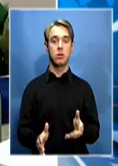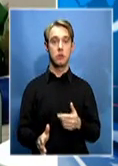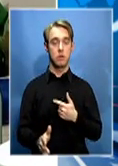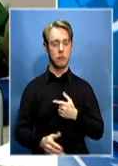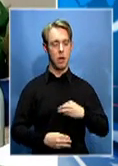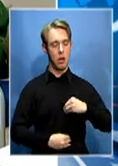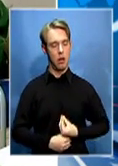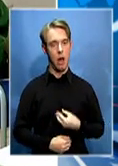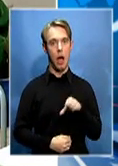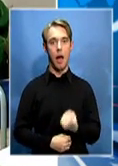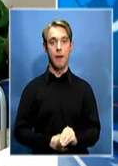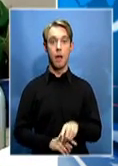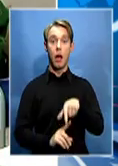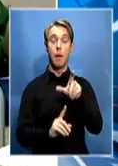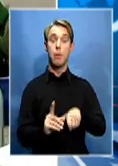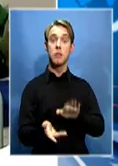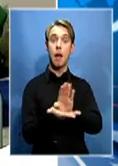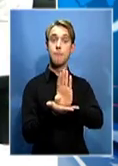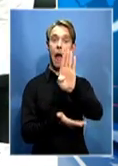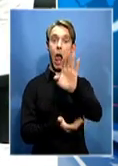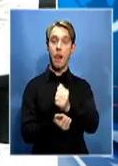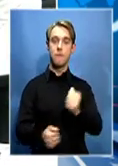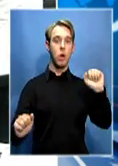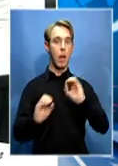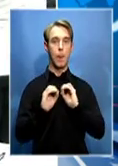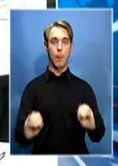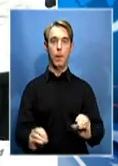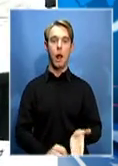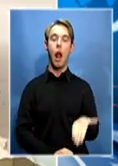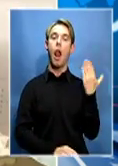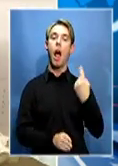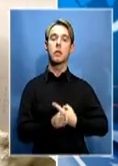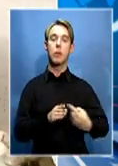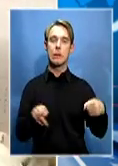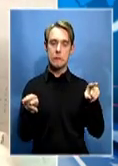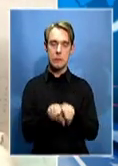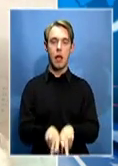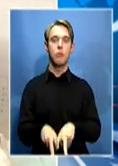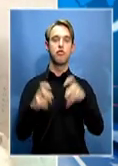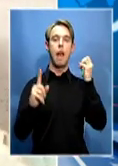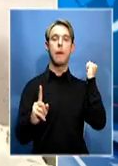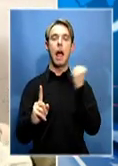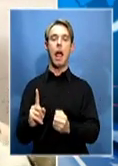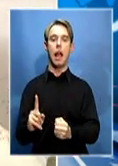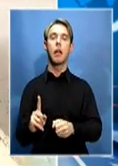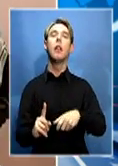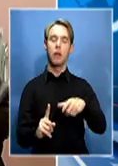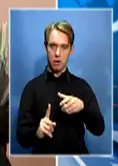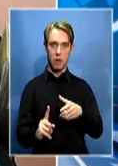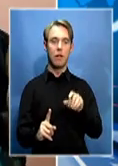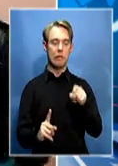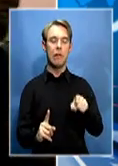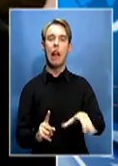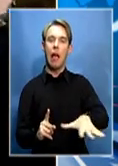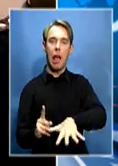paid. Last week, a disabled woman was raped and hacked in the same area. Police are investigating a possible